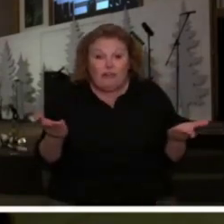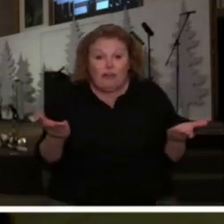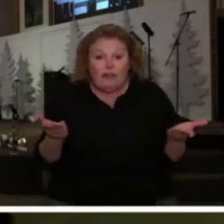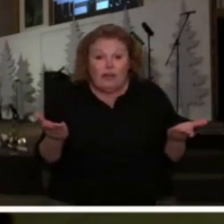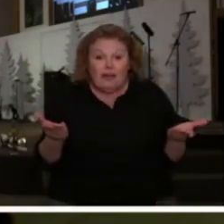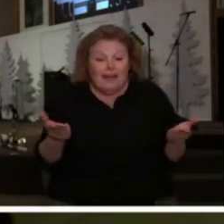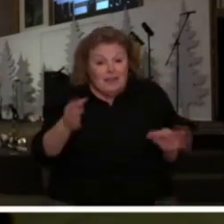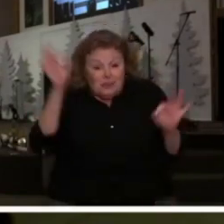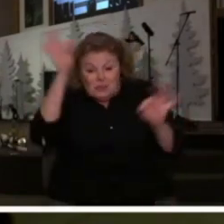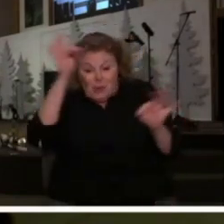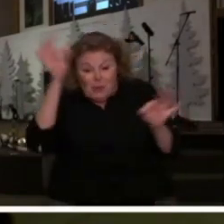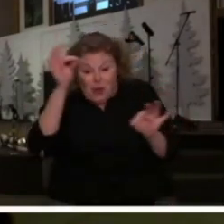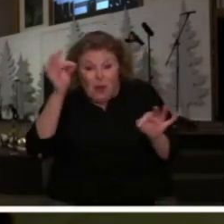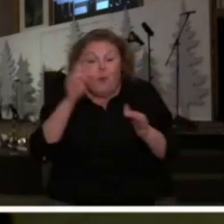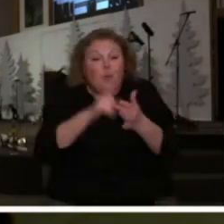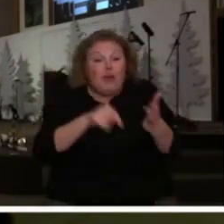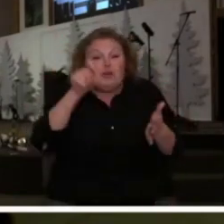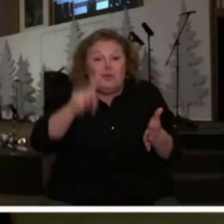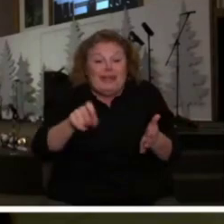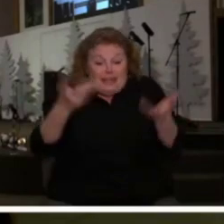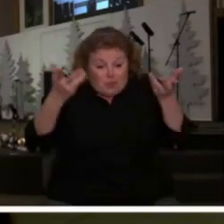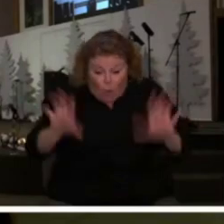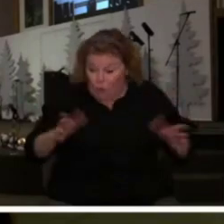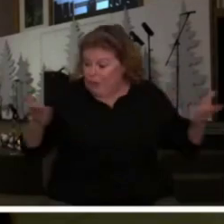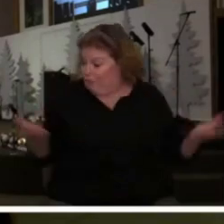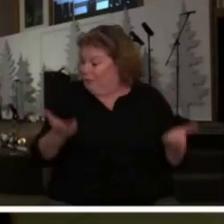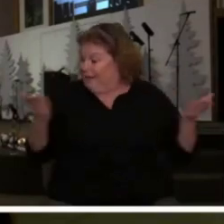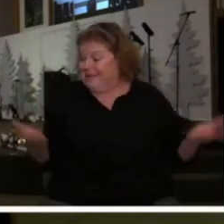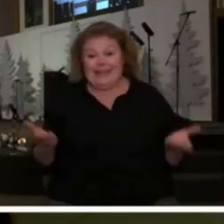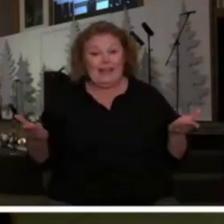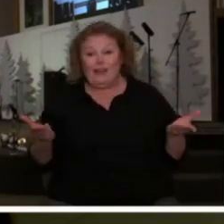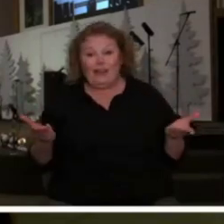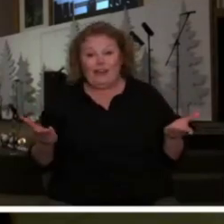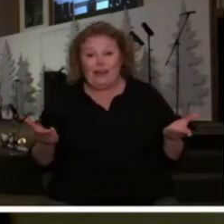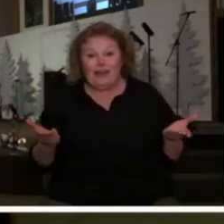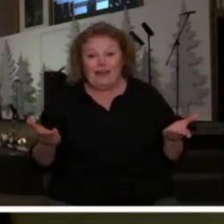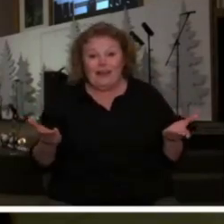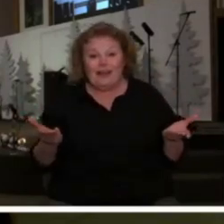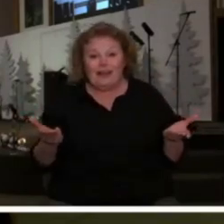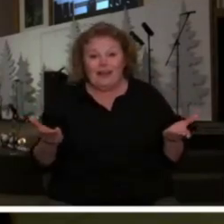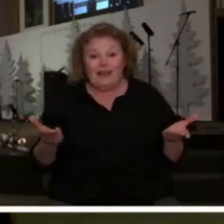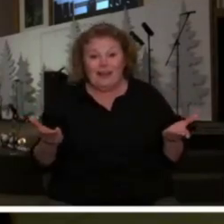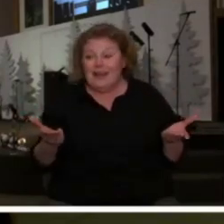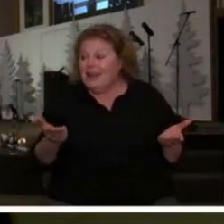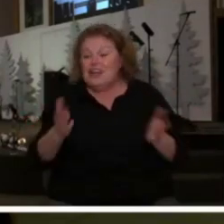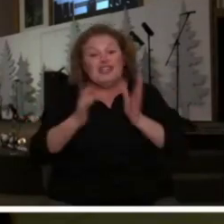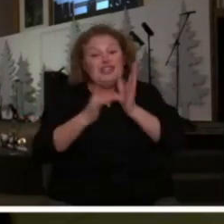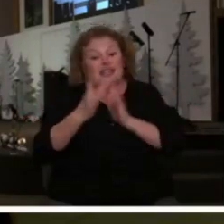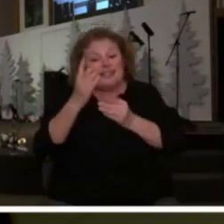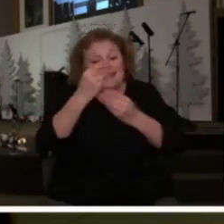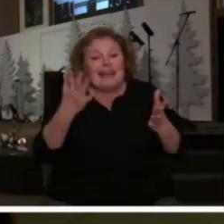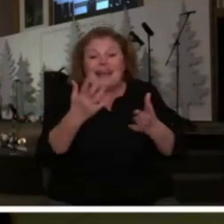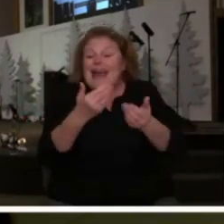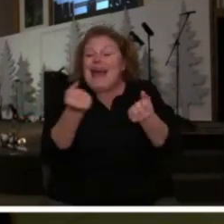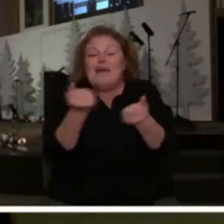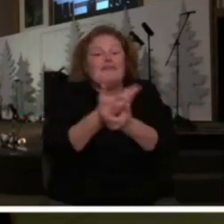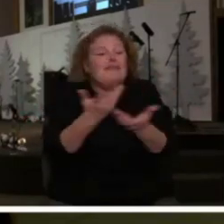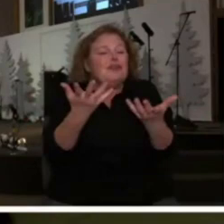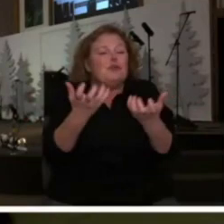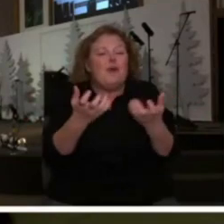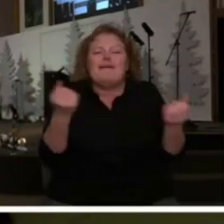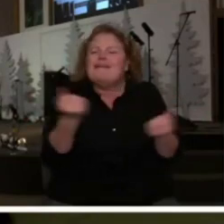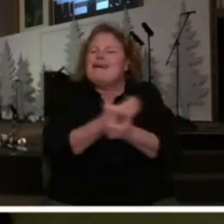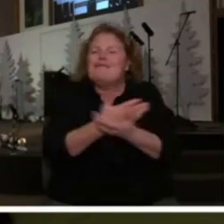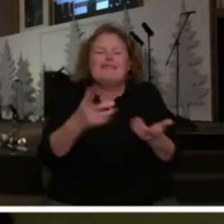you know that the resources you need are within reach of you? Don't you know that everything that you desire in the